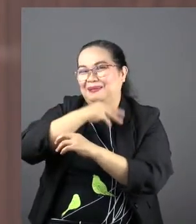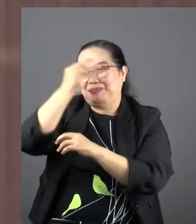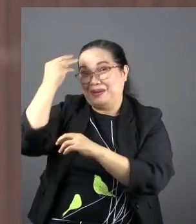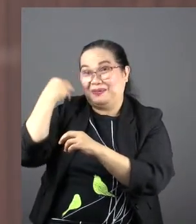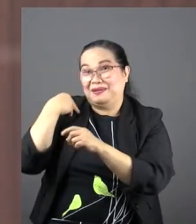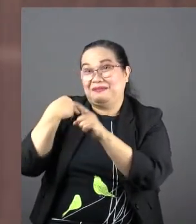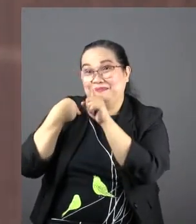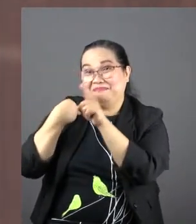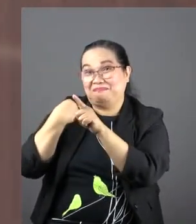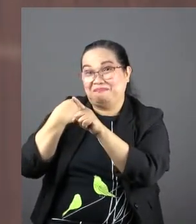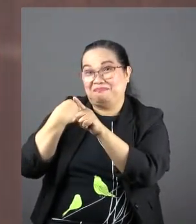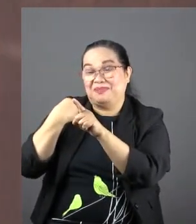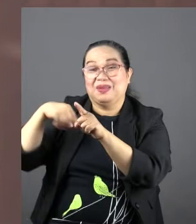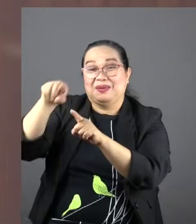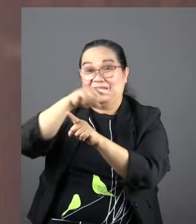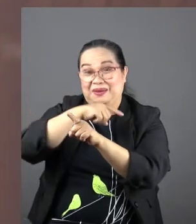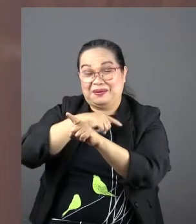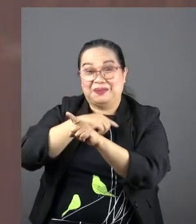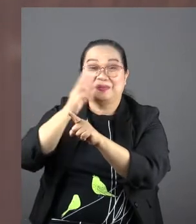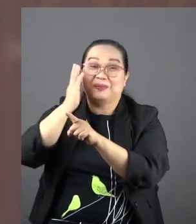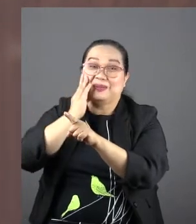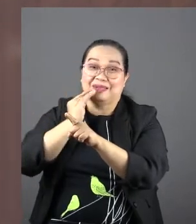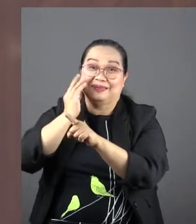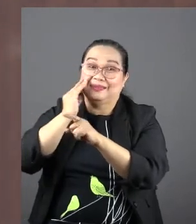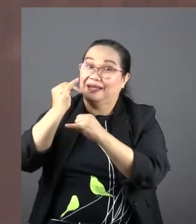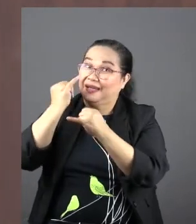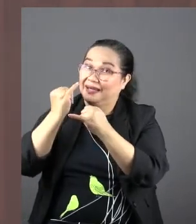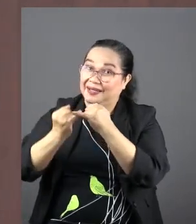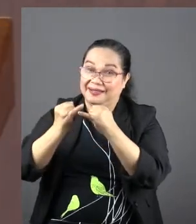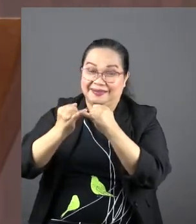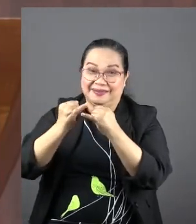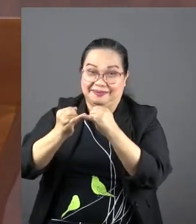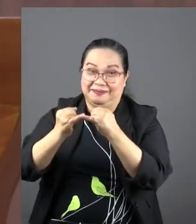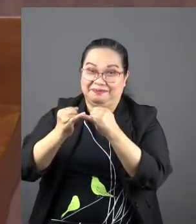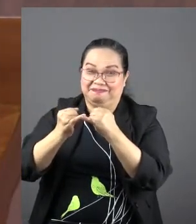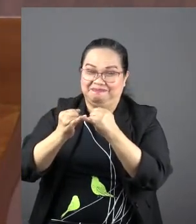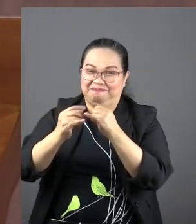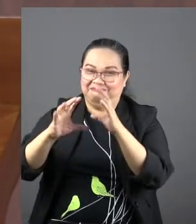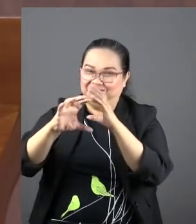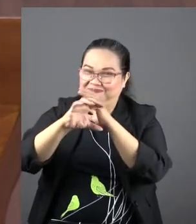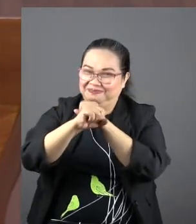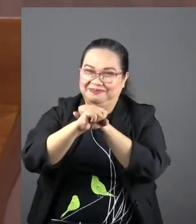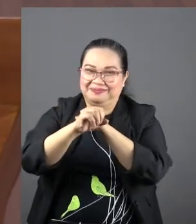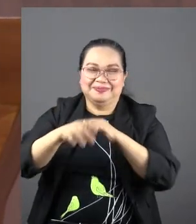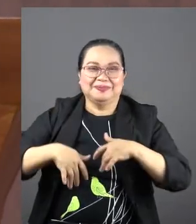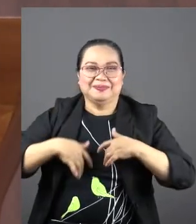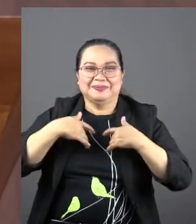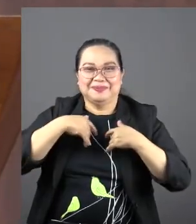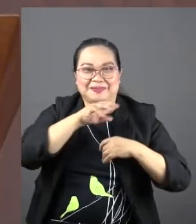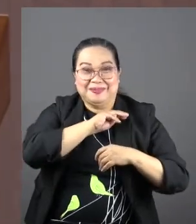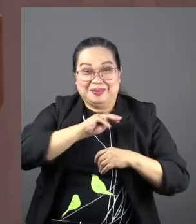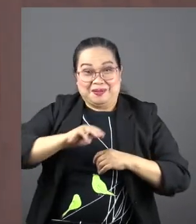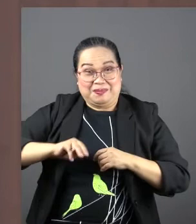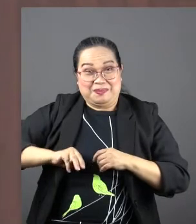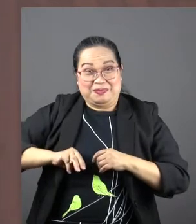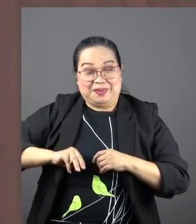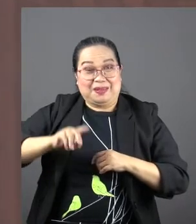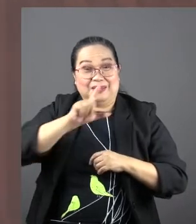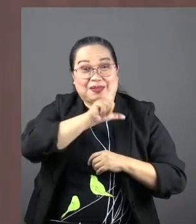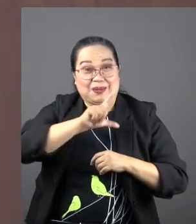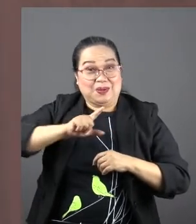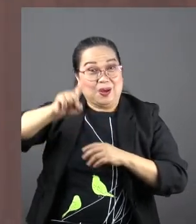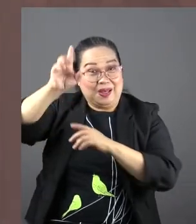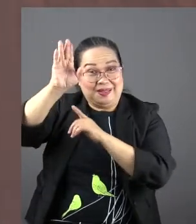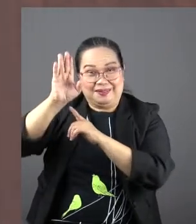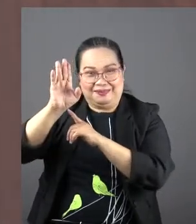we're going to the final phase of my life. As the Messiah he was entering his ministry. Now